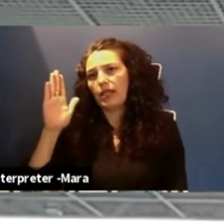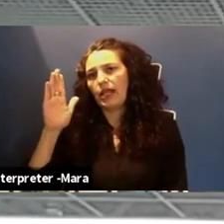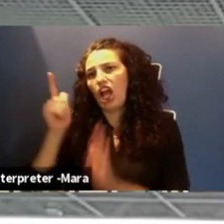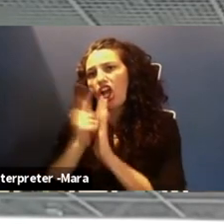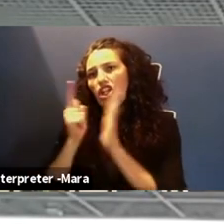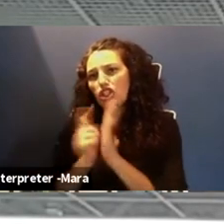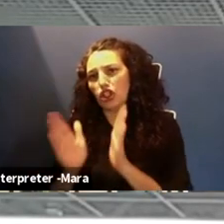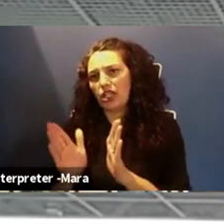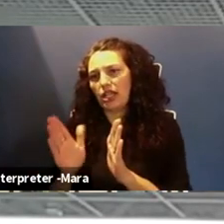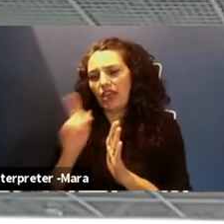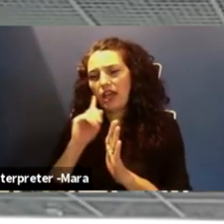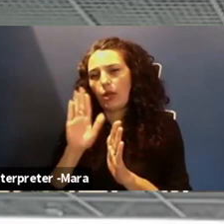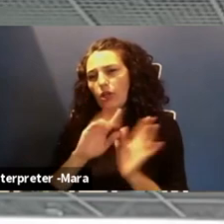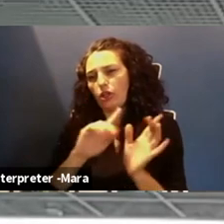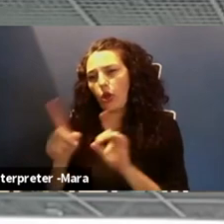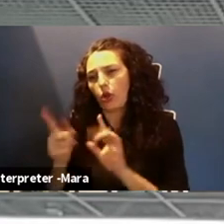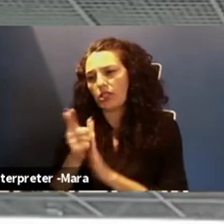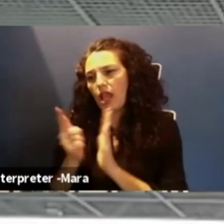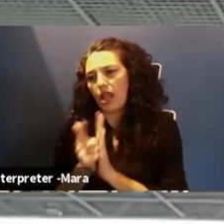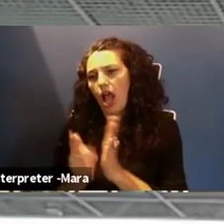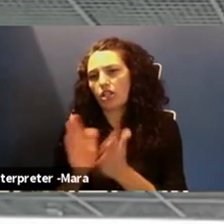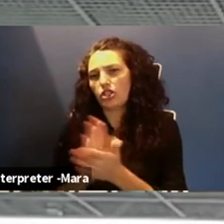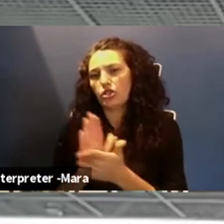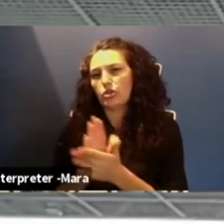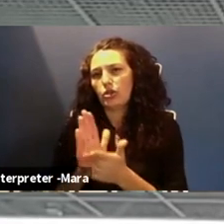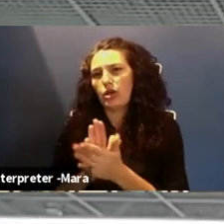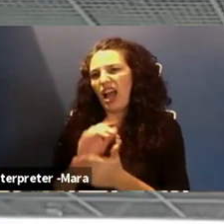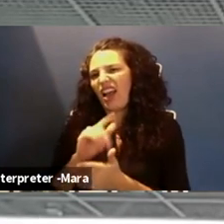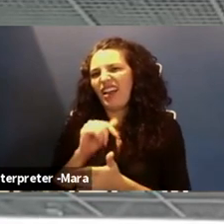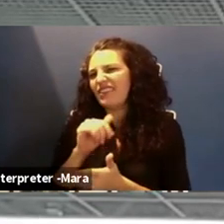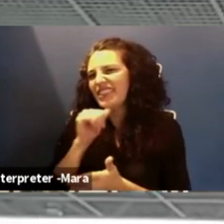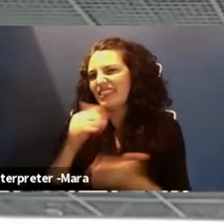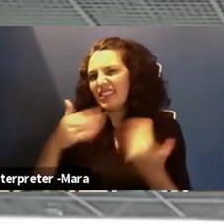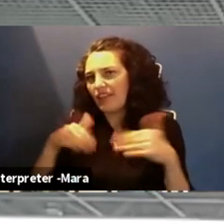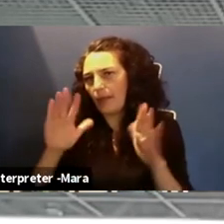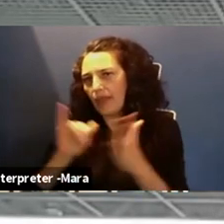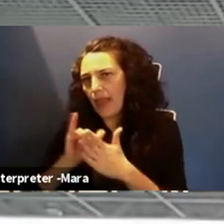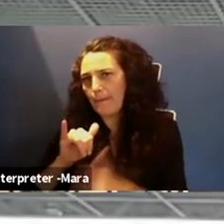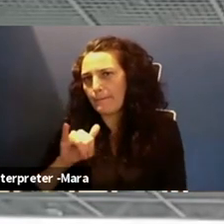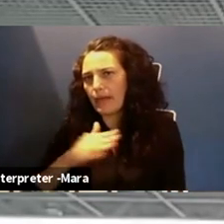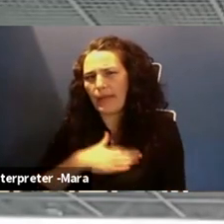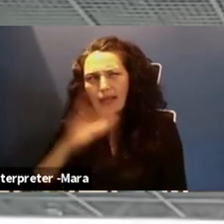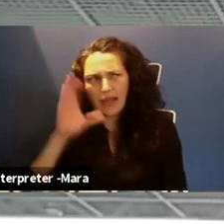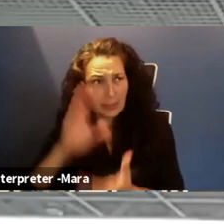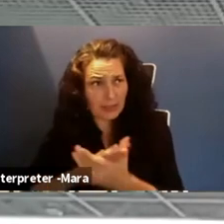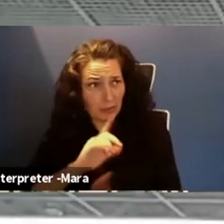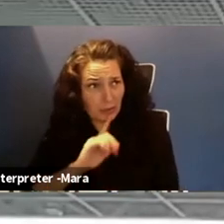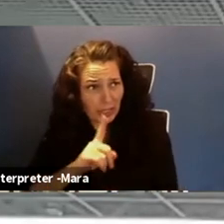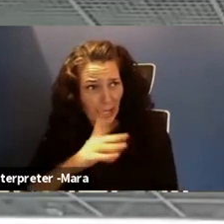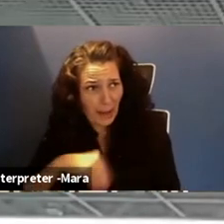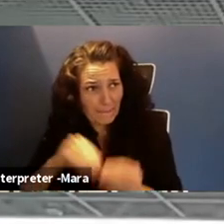um, that's something that I haven't given up on, but my husband thinks, okay, that much more school on top of everything else.